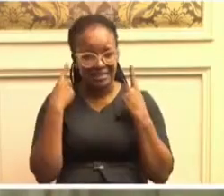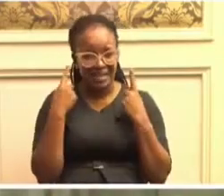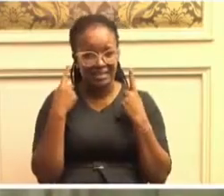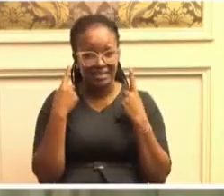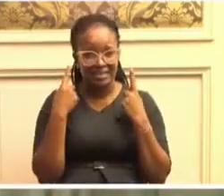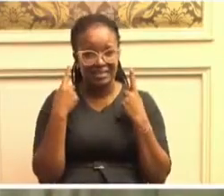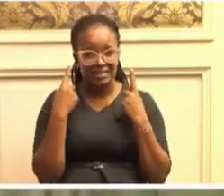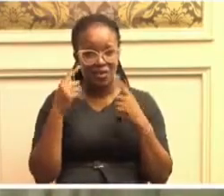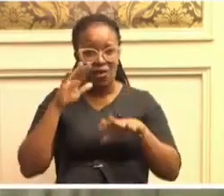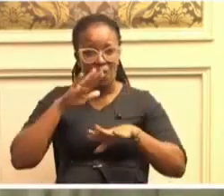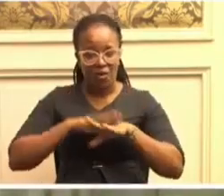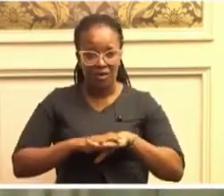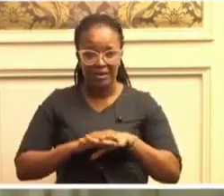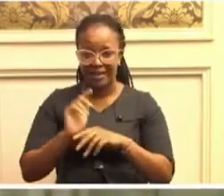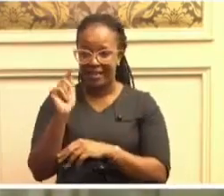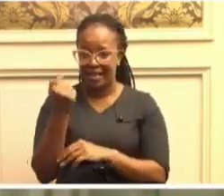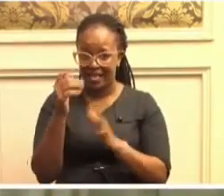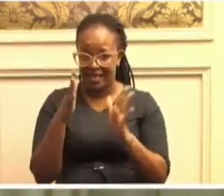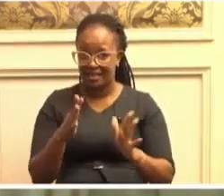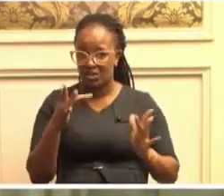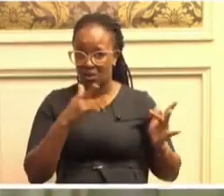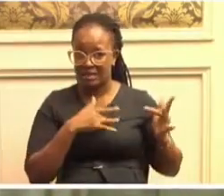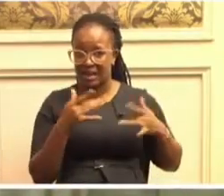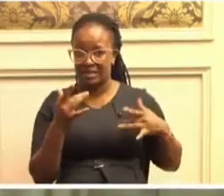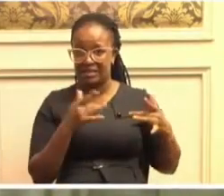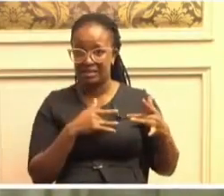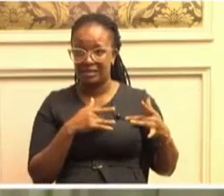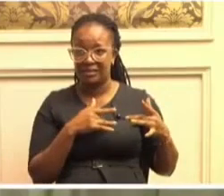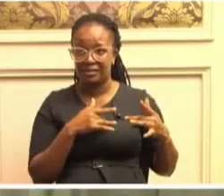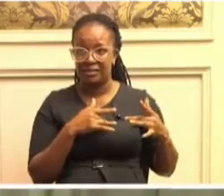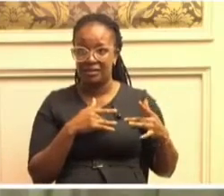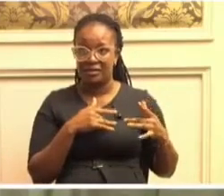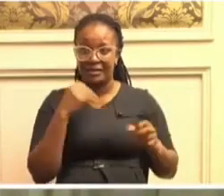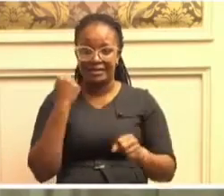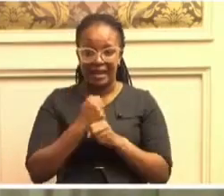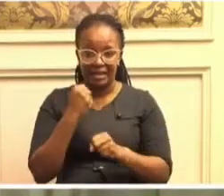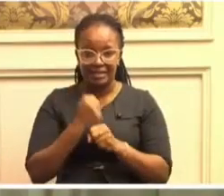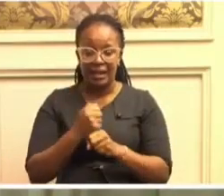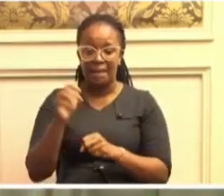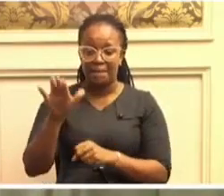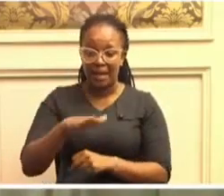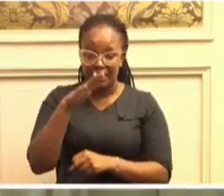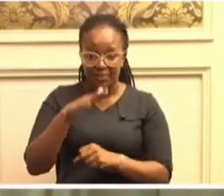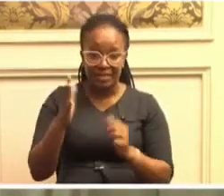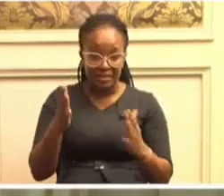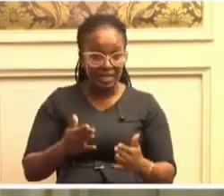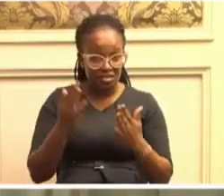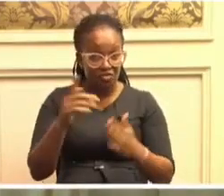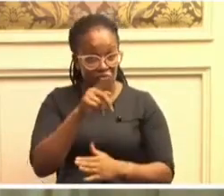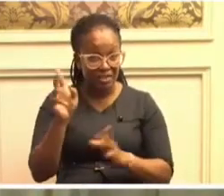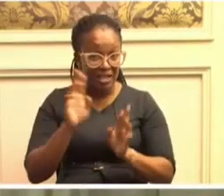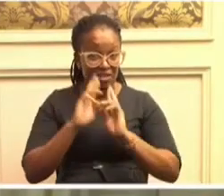insofar as Kenya is concerned? Does parliament give you the results you want?